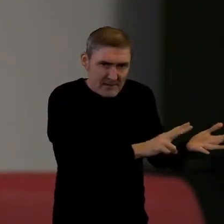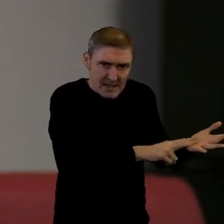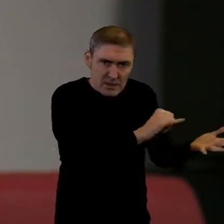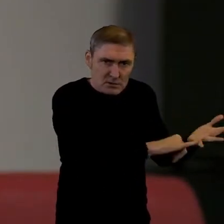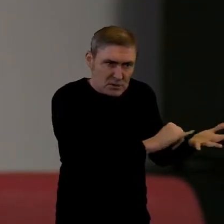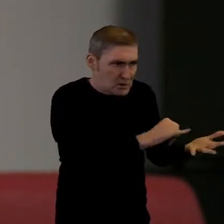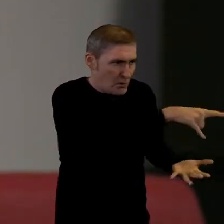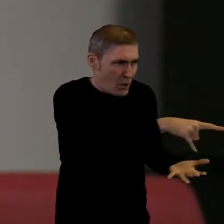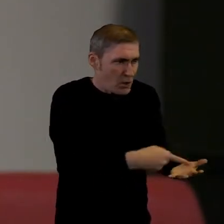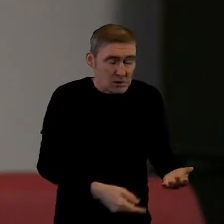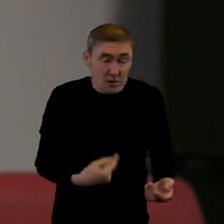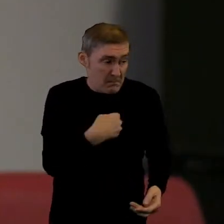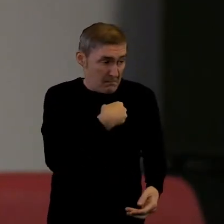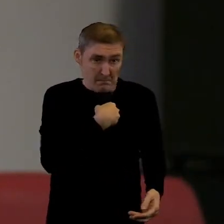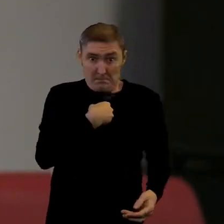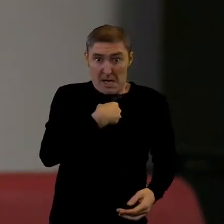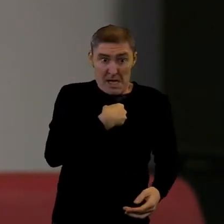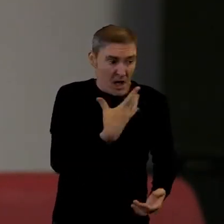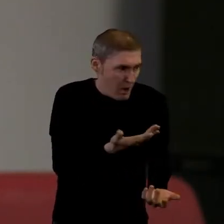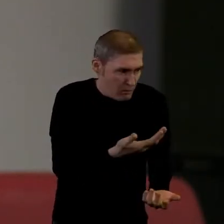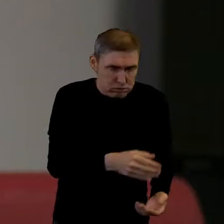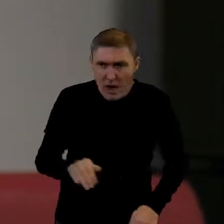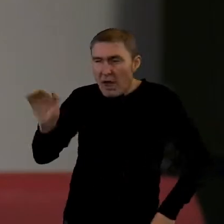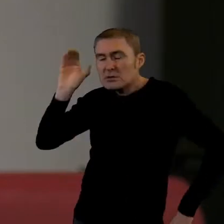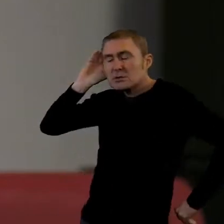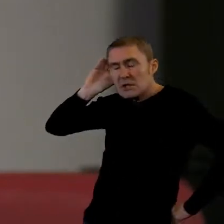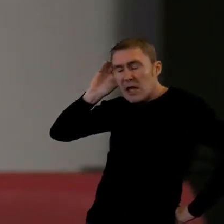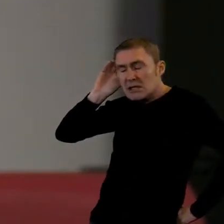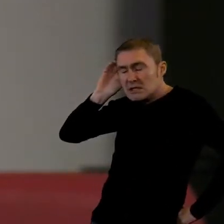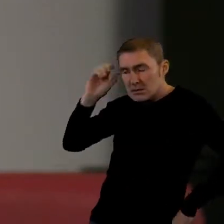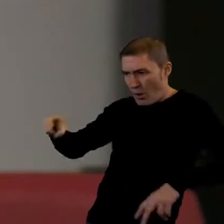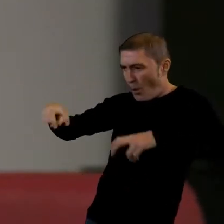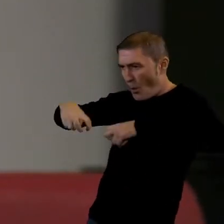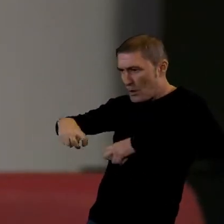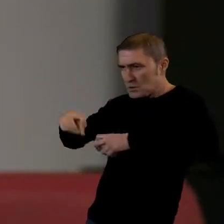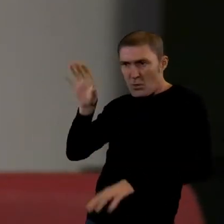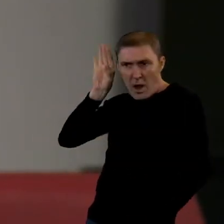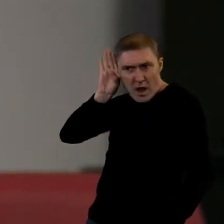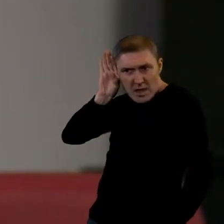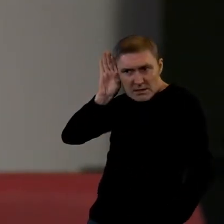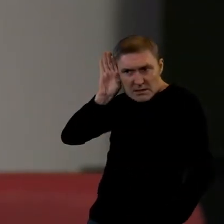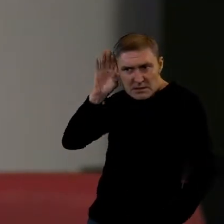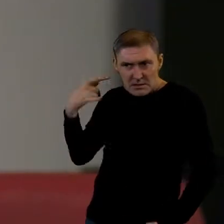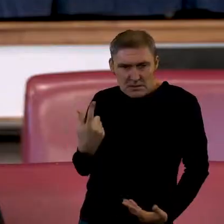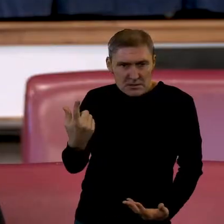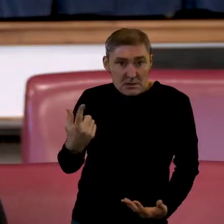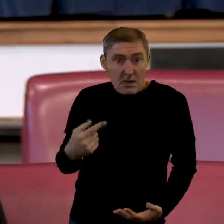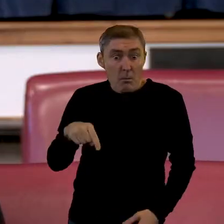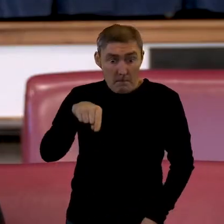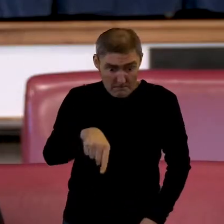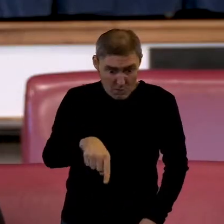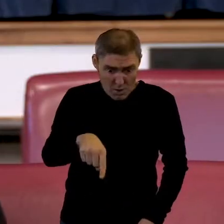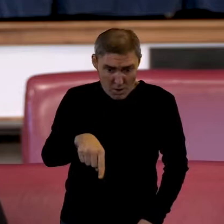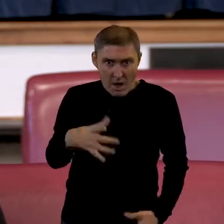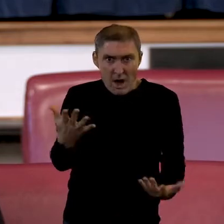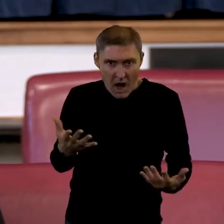and all I've done is sat there and listen to them. And that is cathartic. It's really a healing process part of it. No matter how